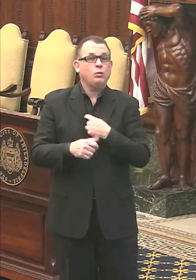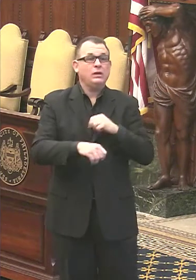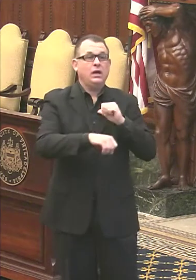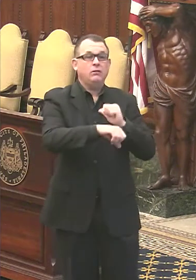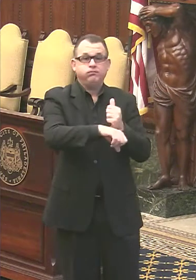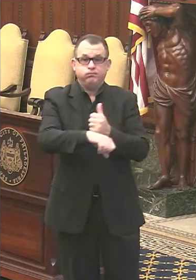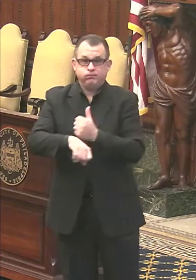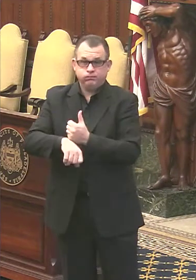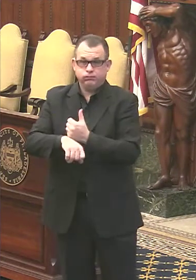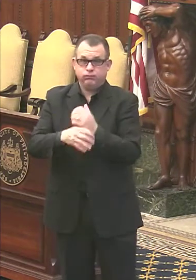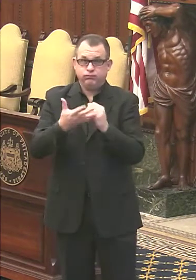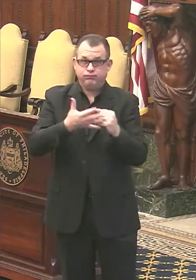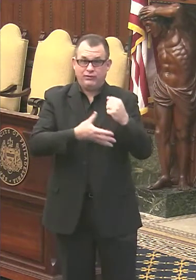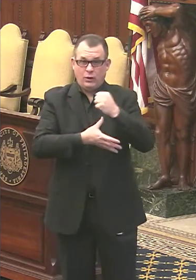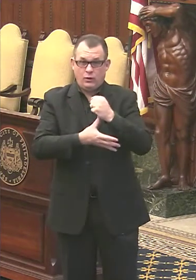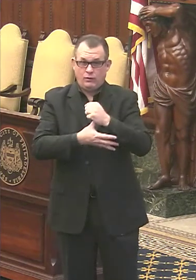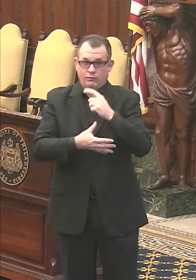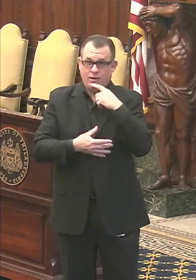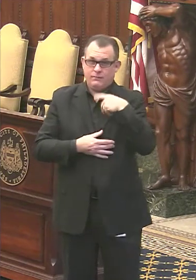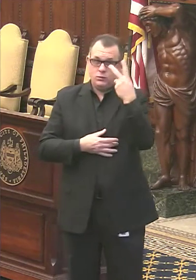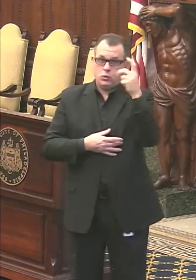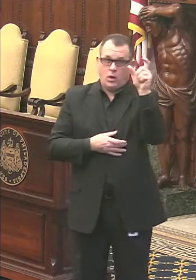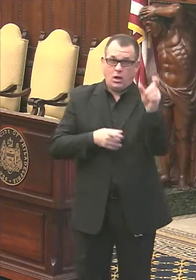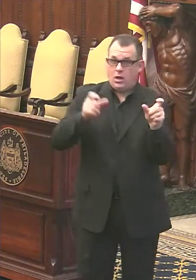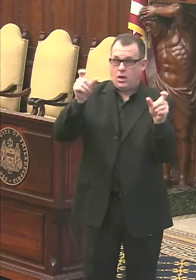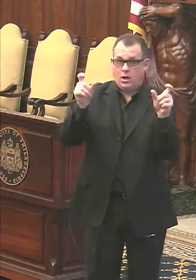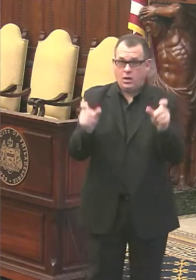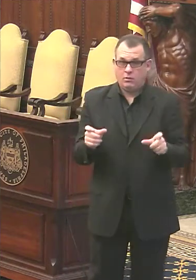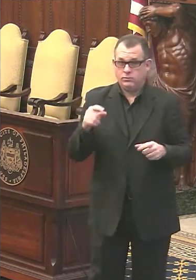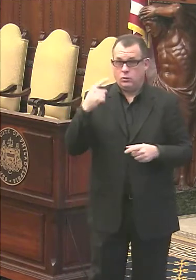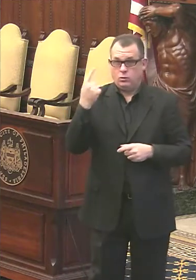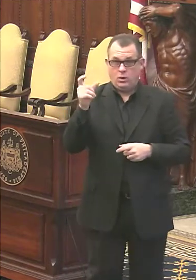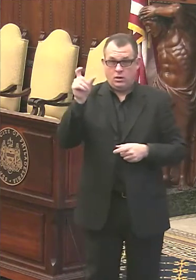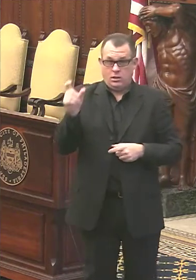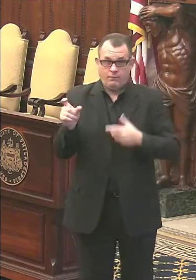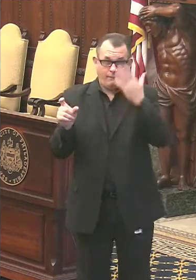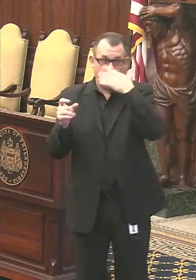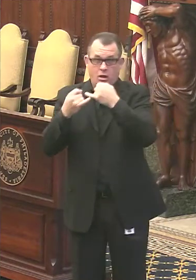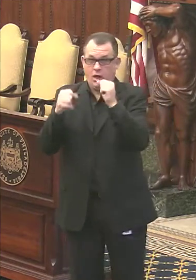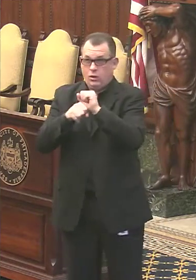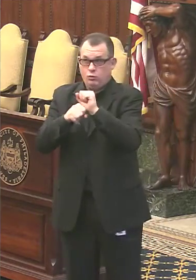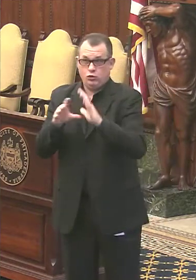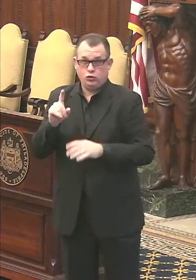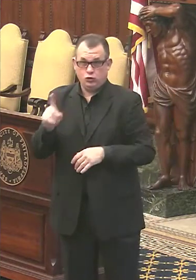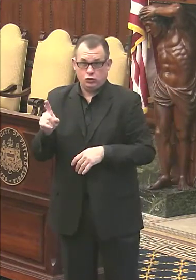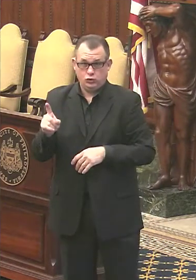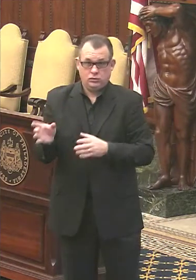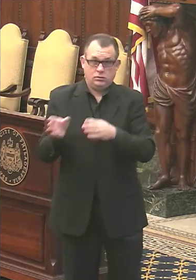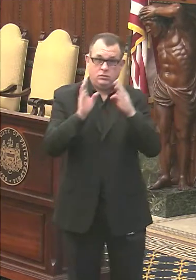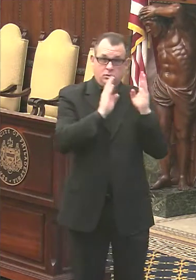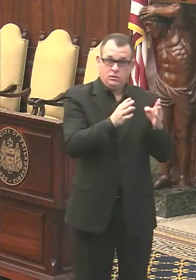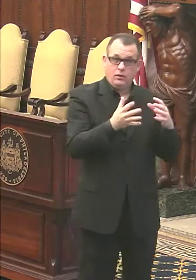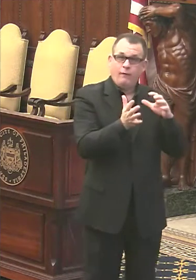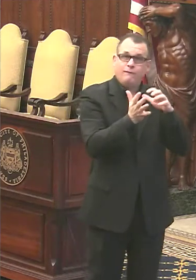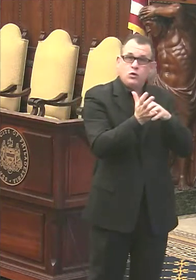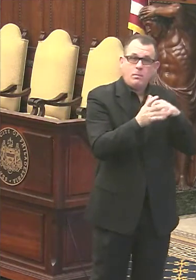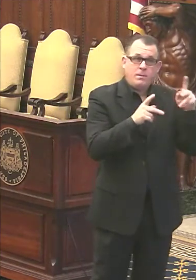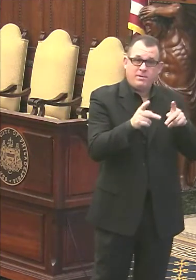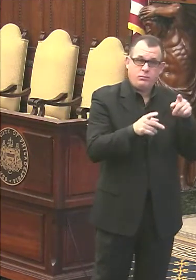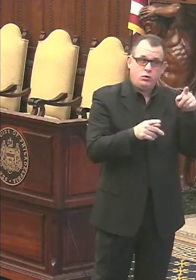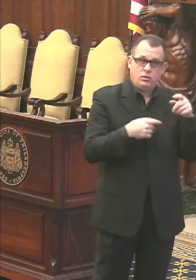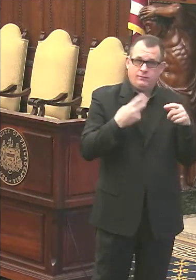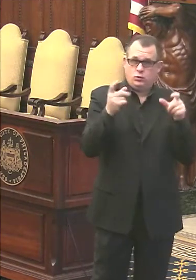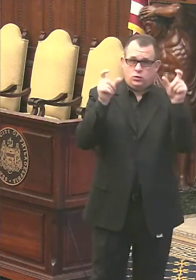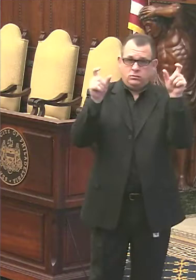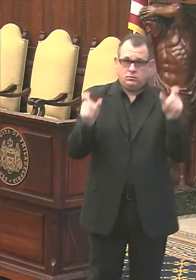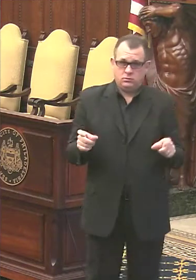as sort of two columns. One is the frontline essential workers and the other is that people who are vulnerable by nature of their condition or where they live. And so